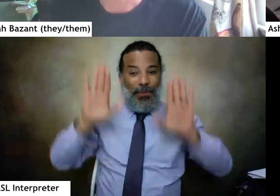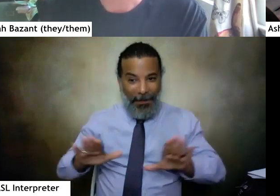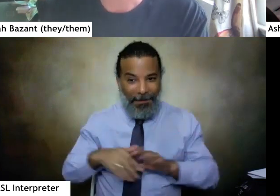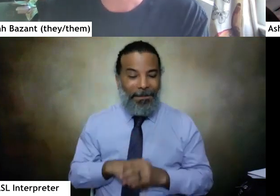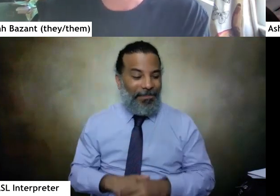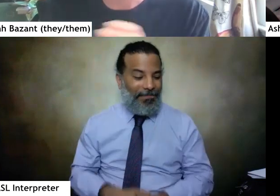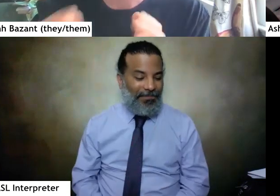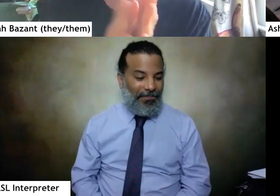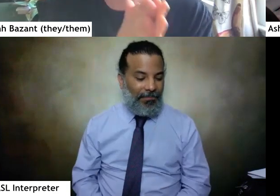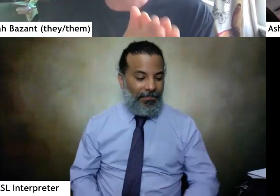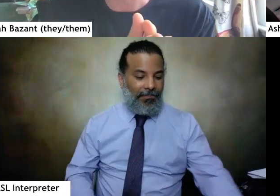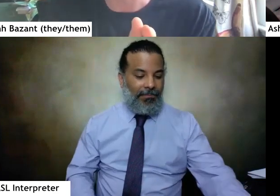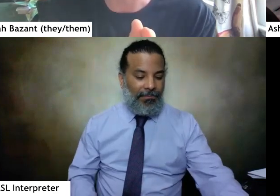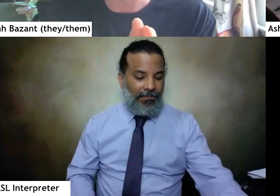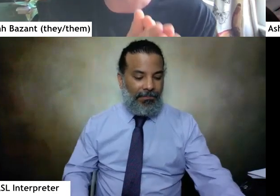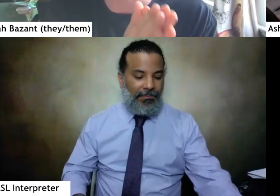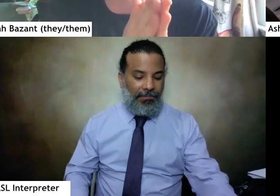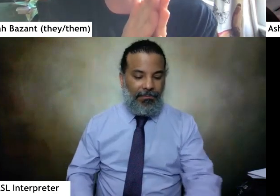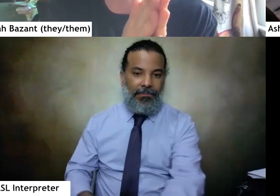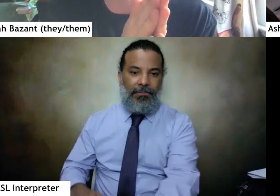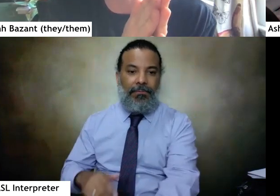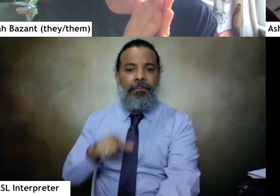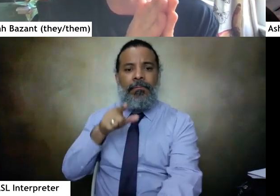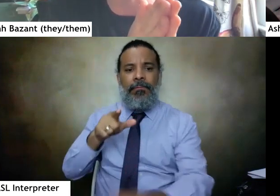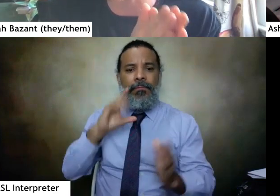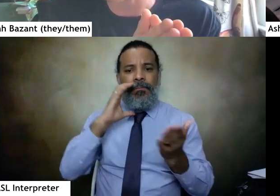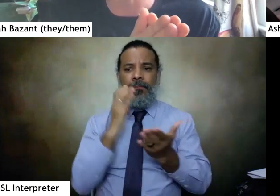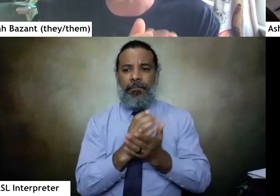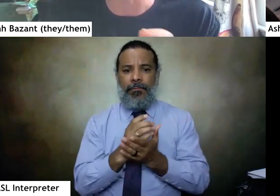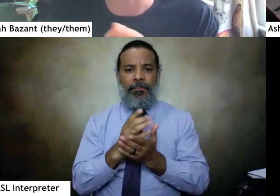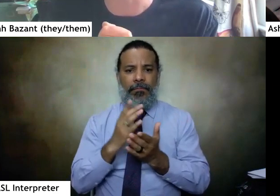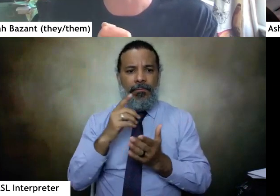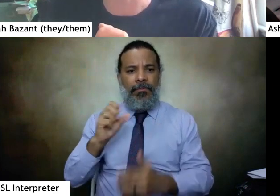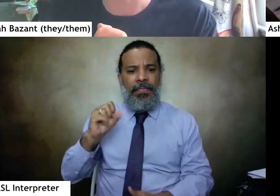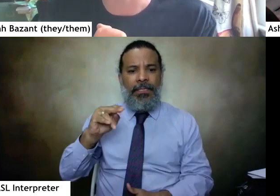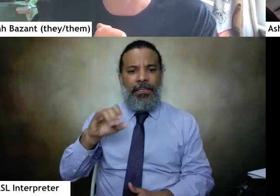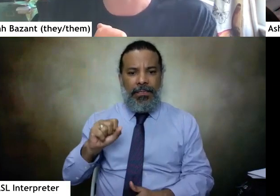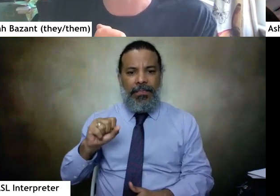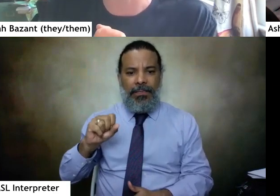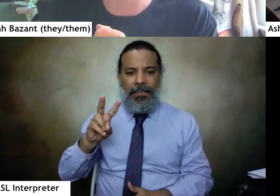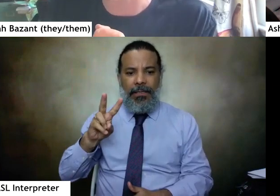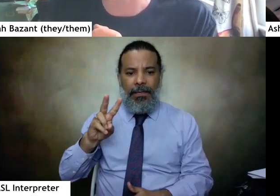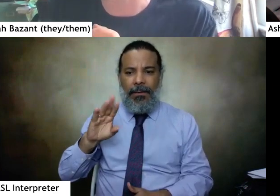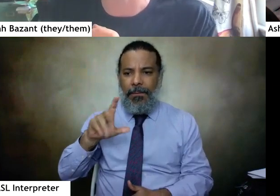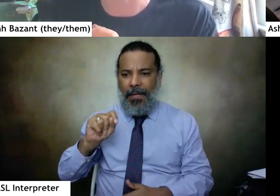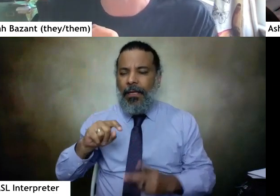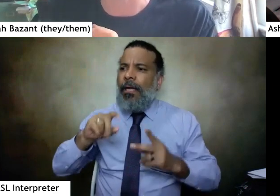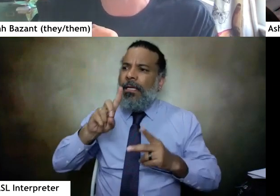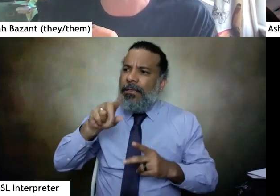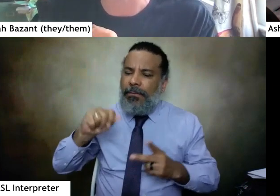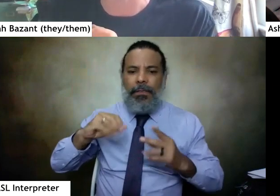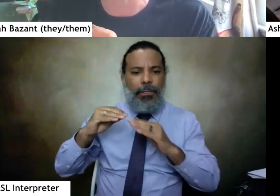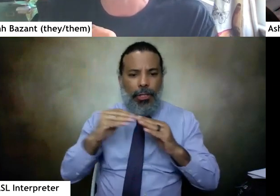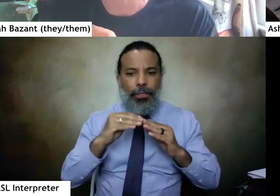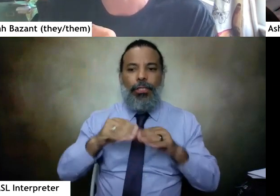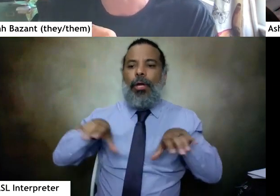So this is a little image I made with the organization Sins Invalid, which is a disability justice performance